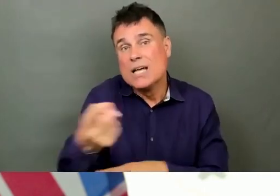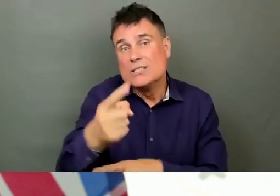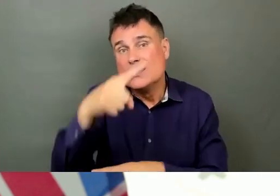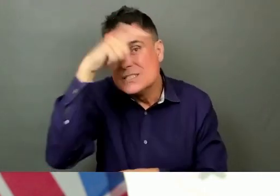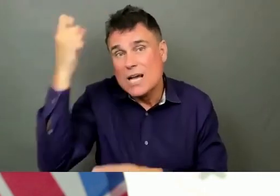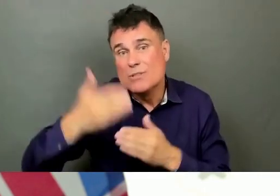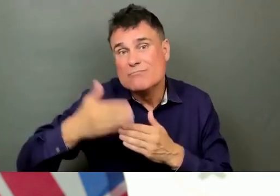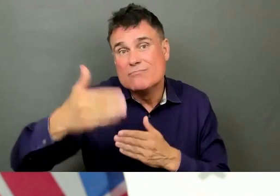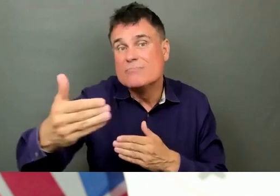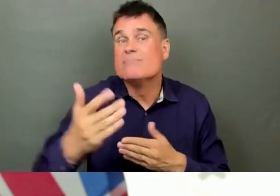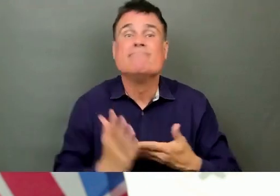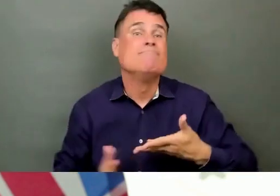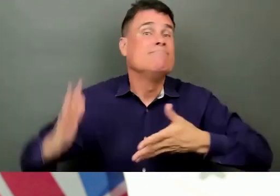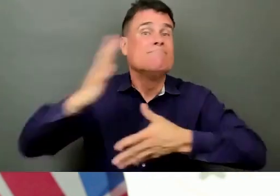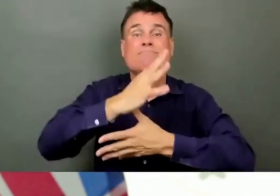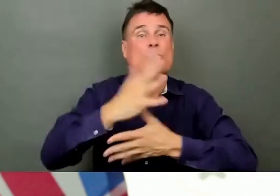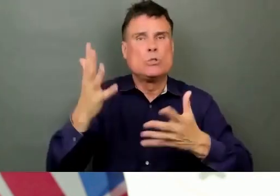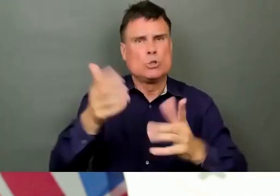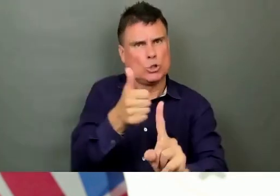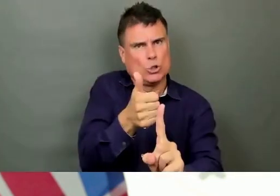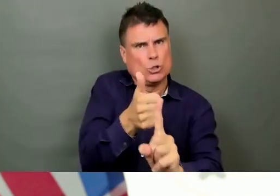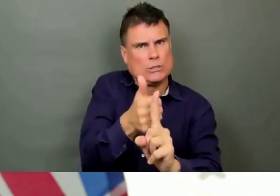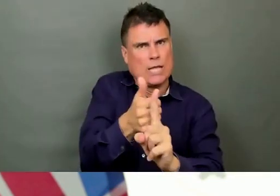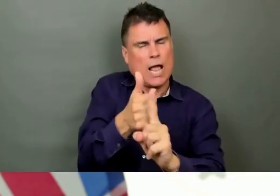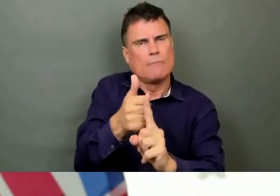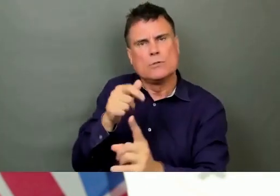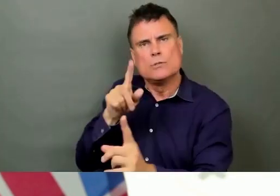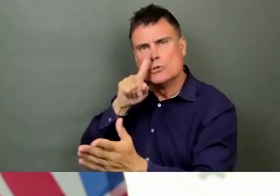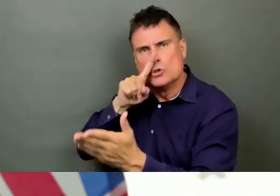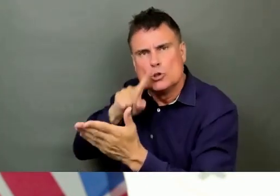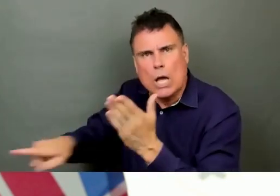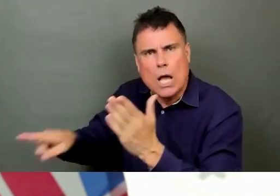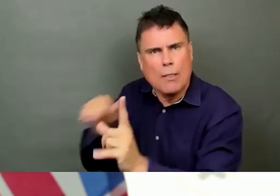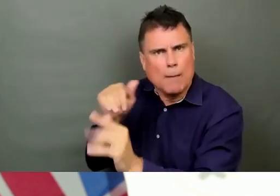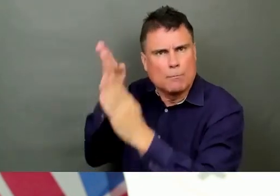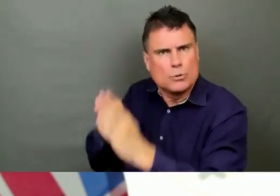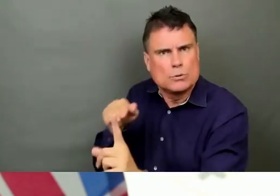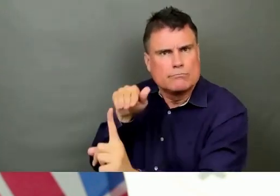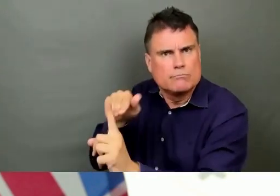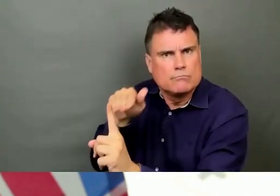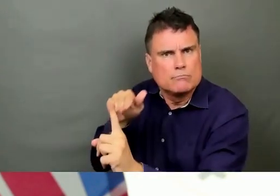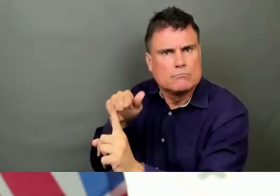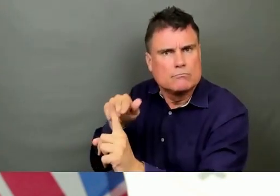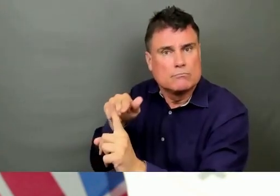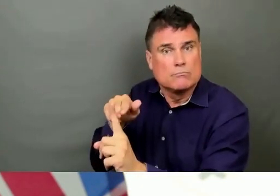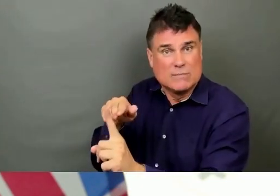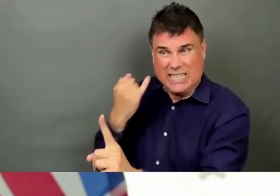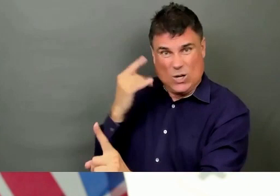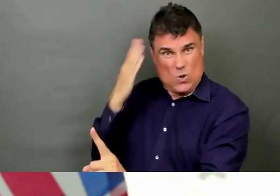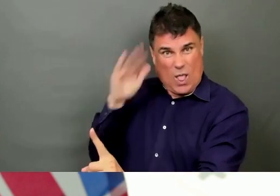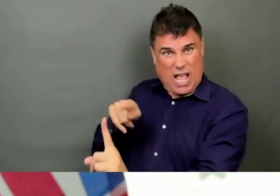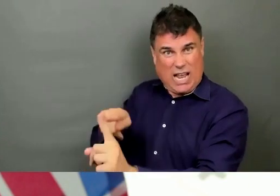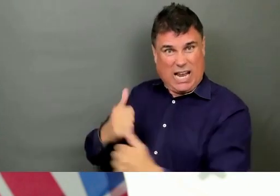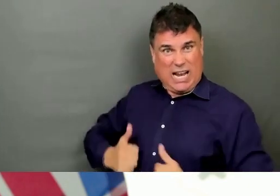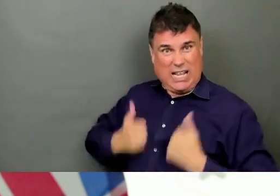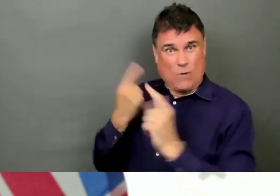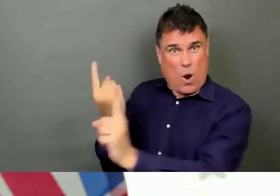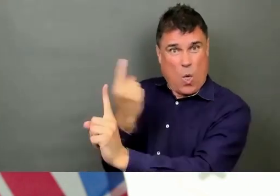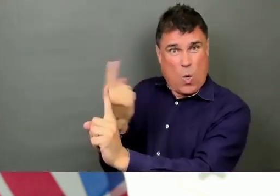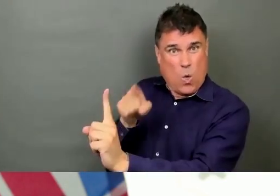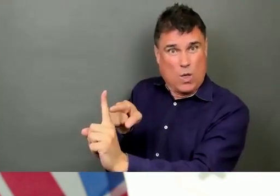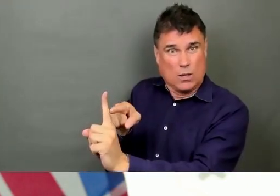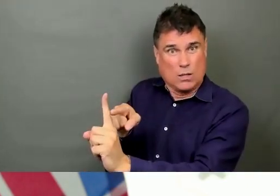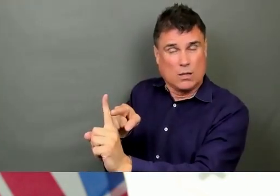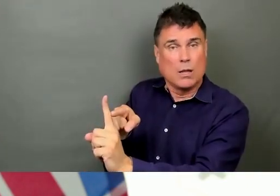isolated, especially those who have chronic conditions, physical or mental health chronic